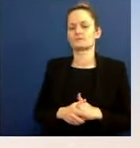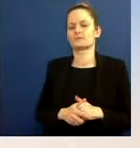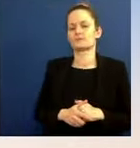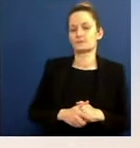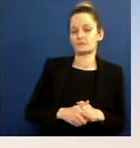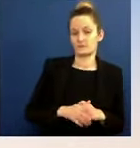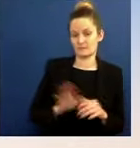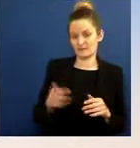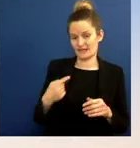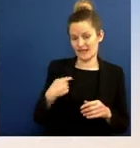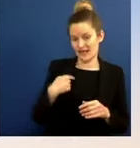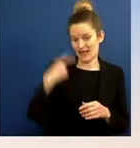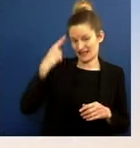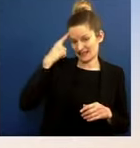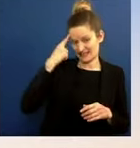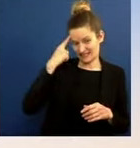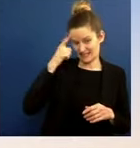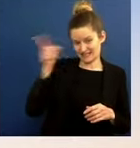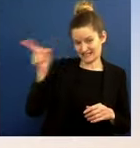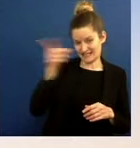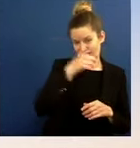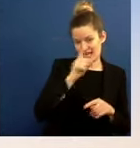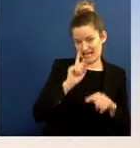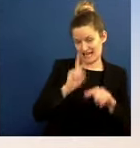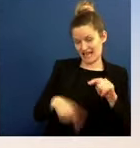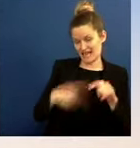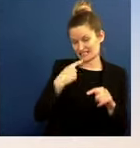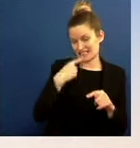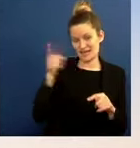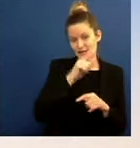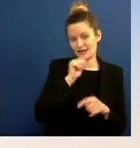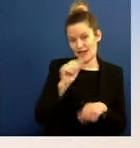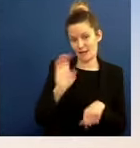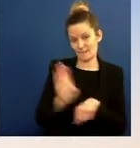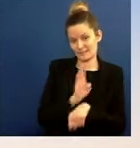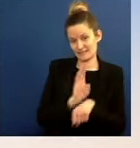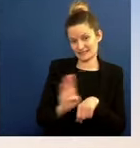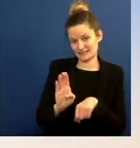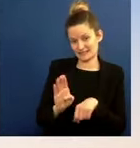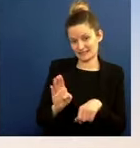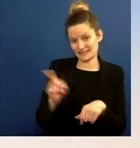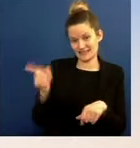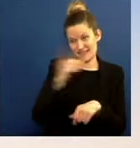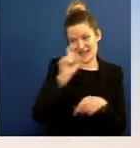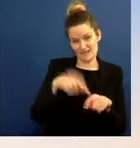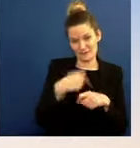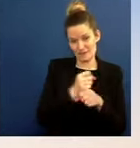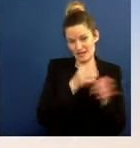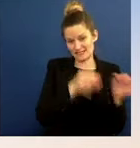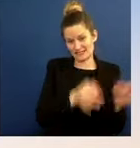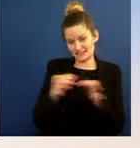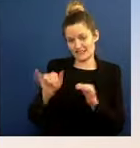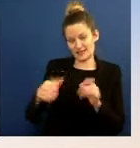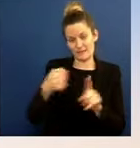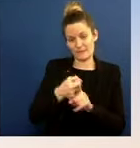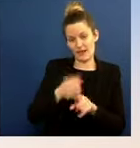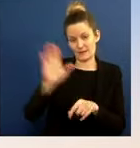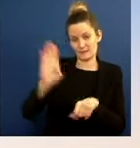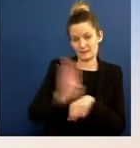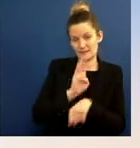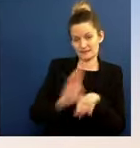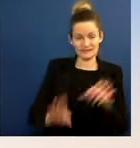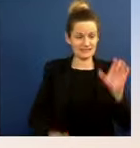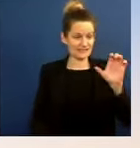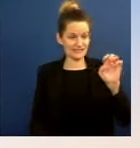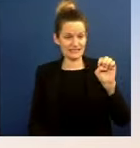part. And they have said that themselves. The CEO of Occidental Petroleum said, quote, we have no need and no intent